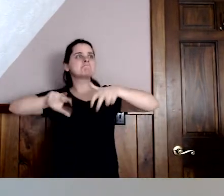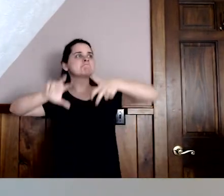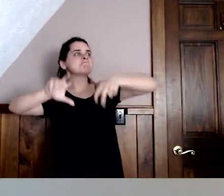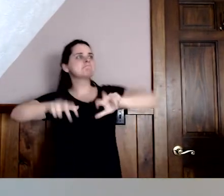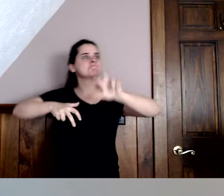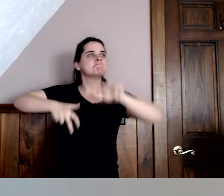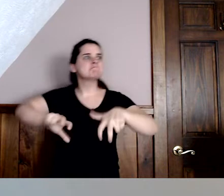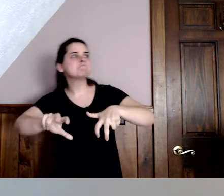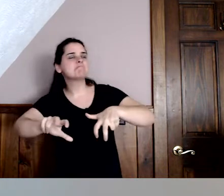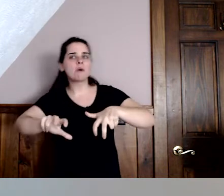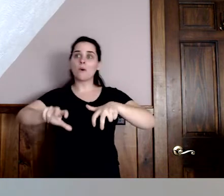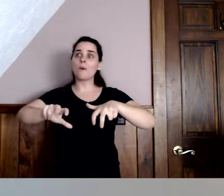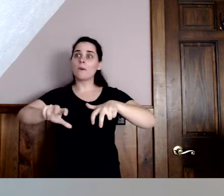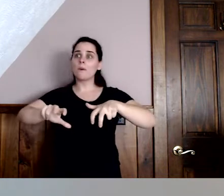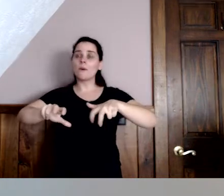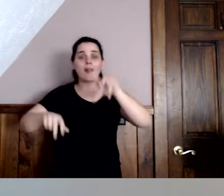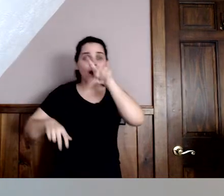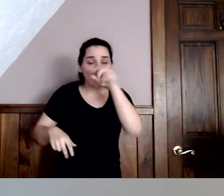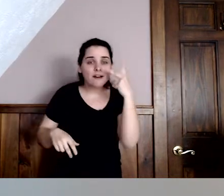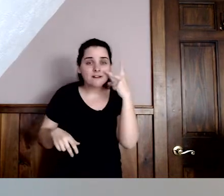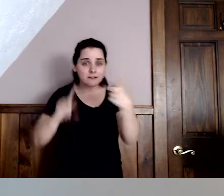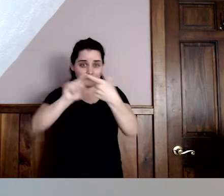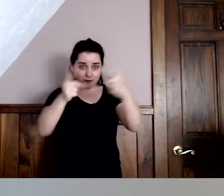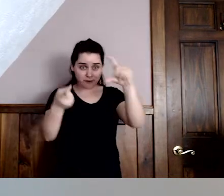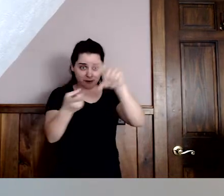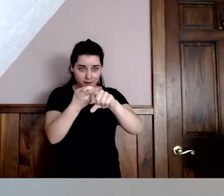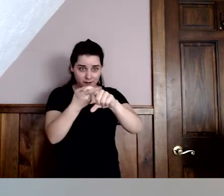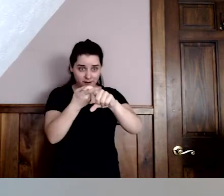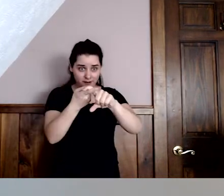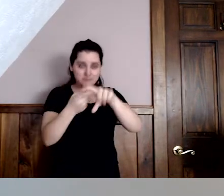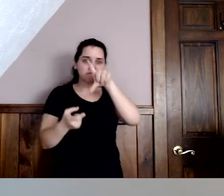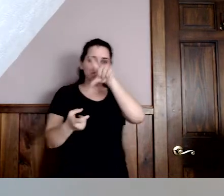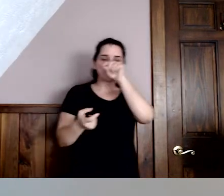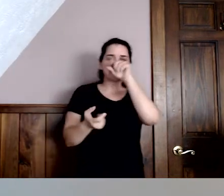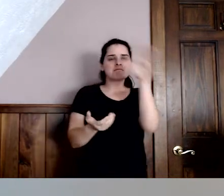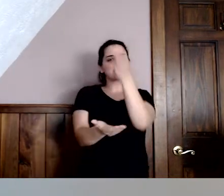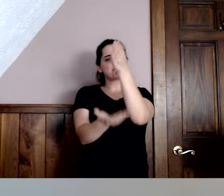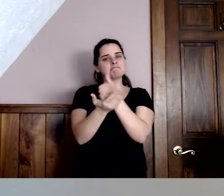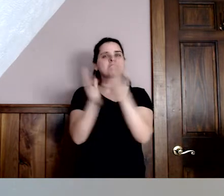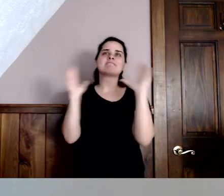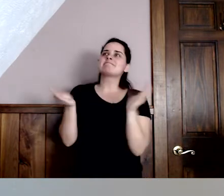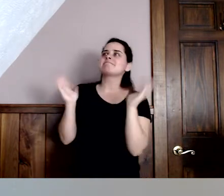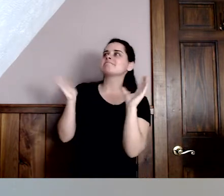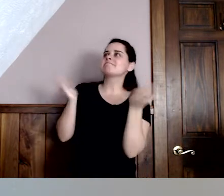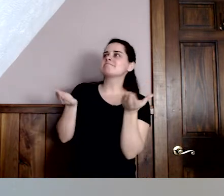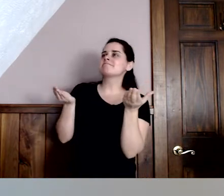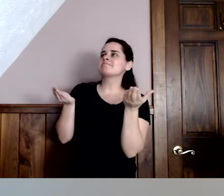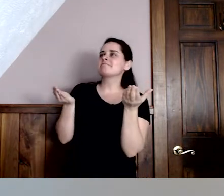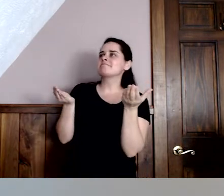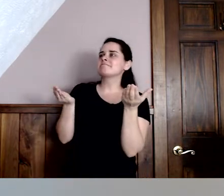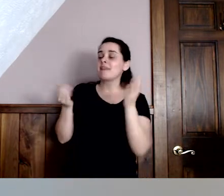Then hen saw some friends. She stopped to chat. Hello, frog.